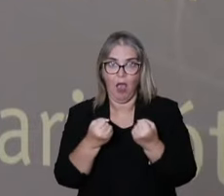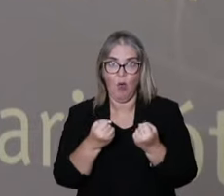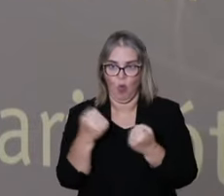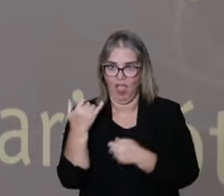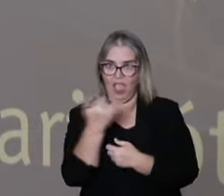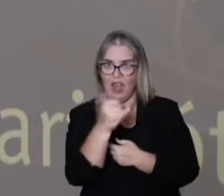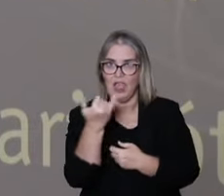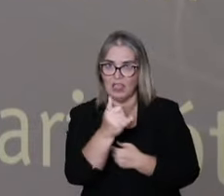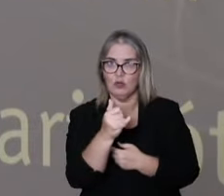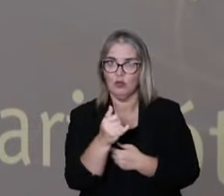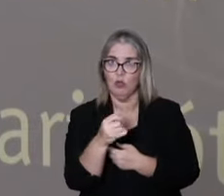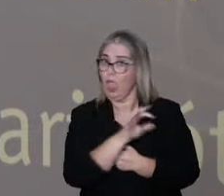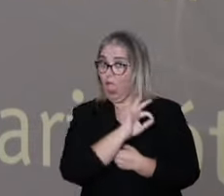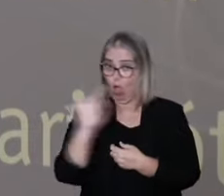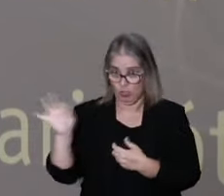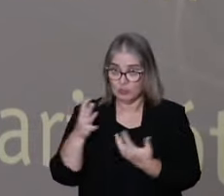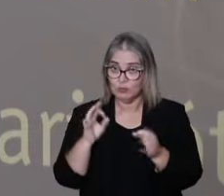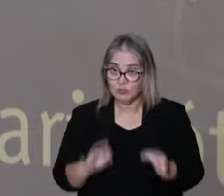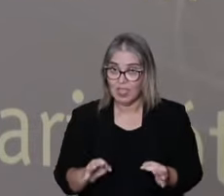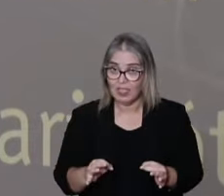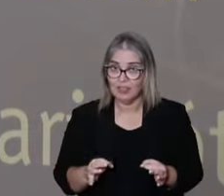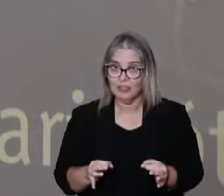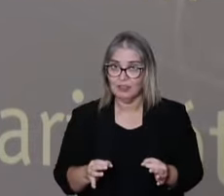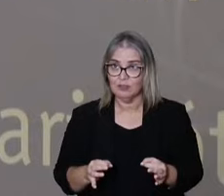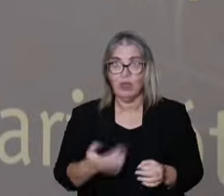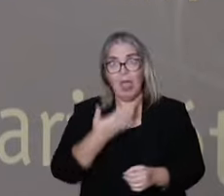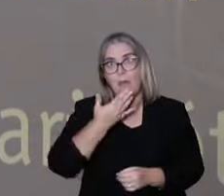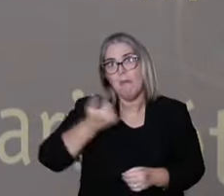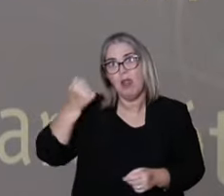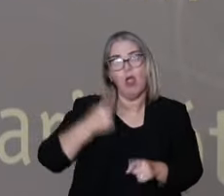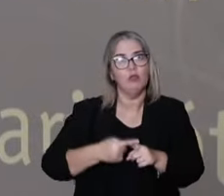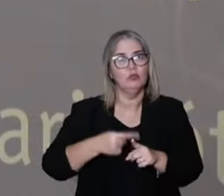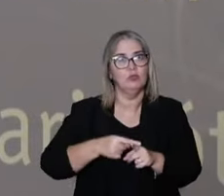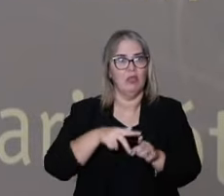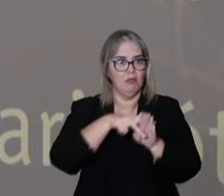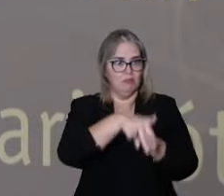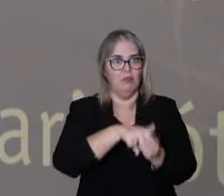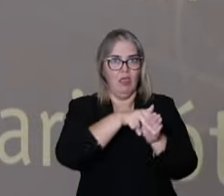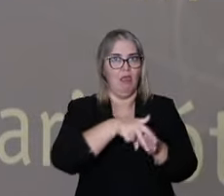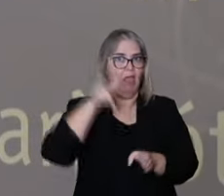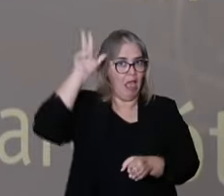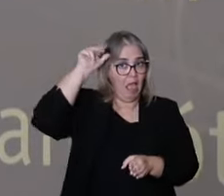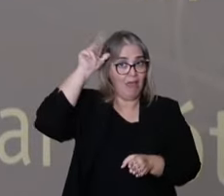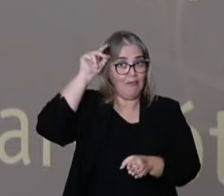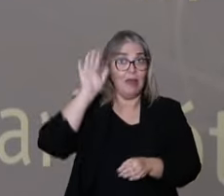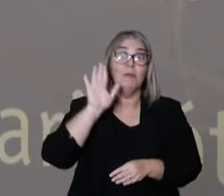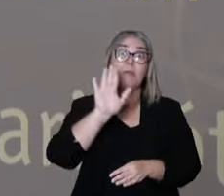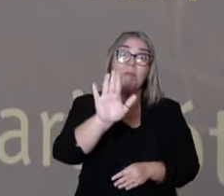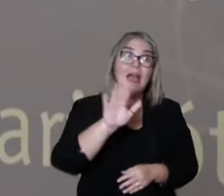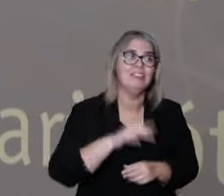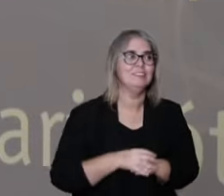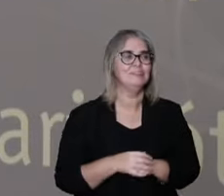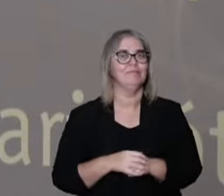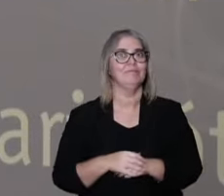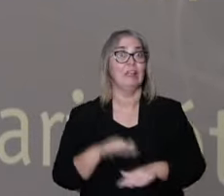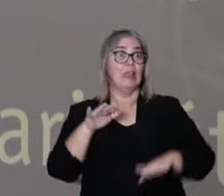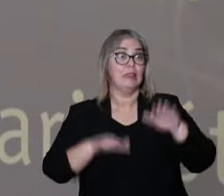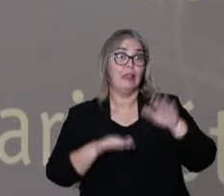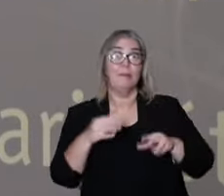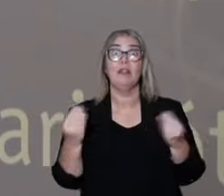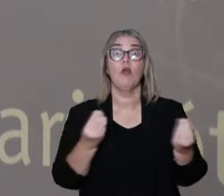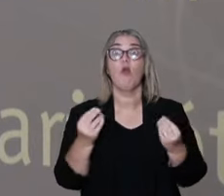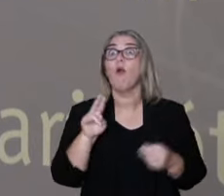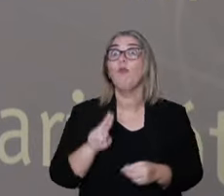the automotive vehicles are great and they would make us coming faster than going by horse or on